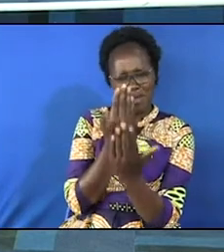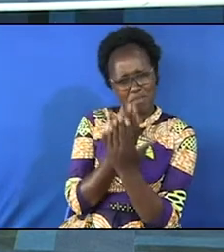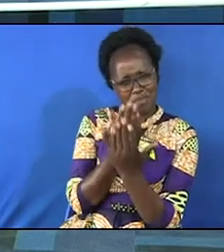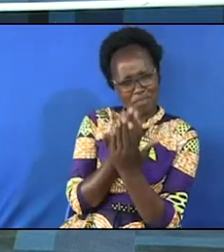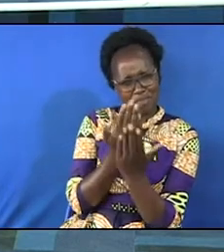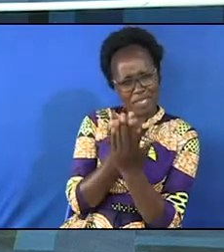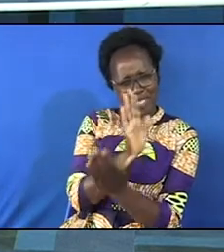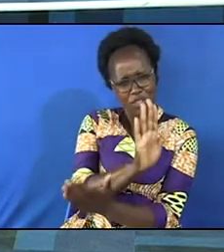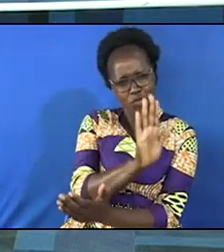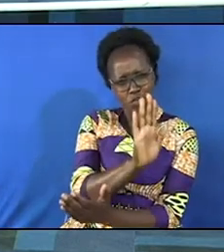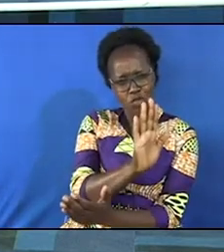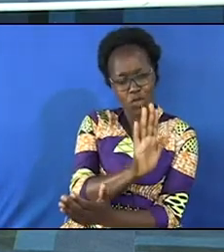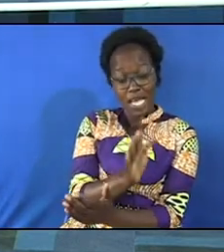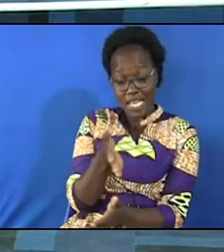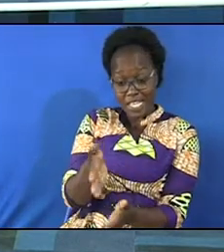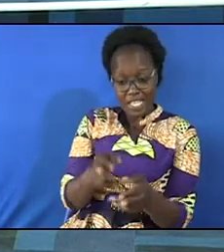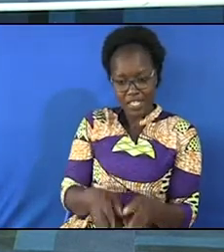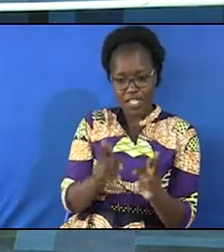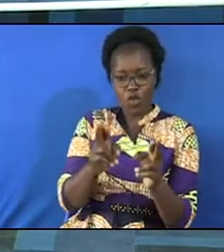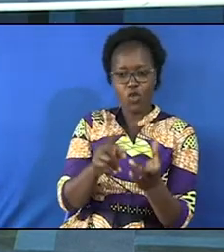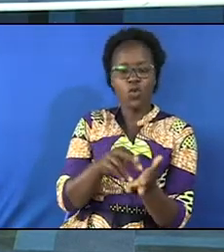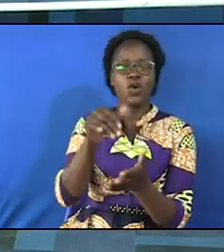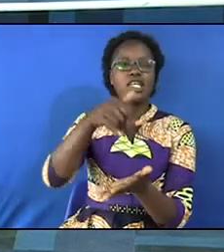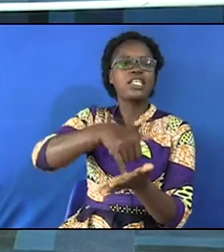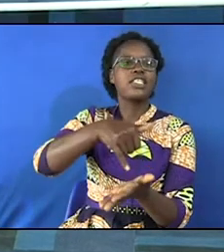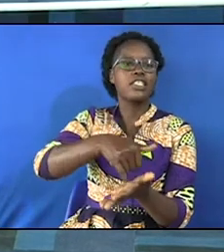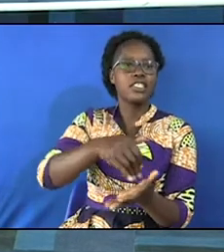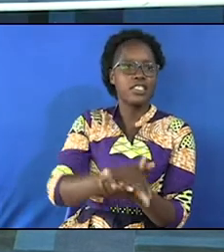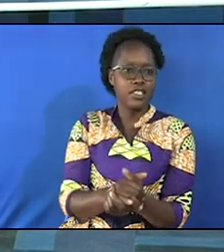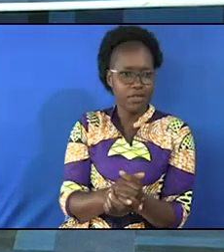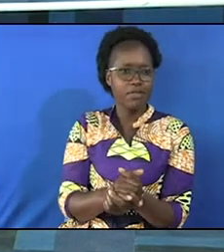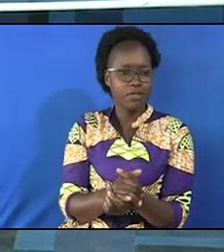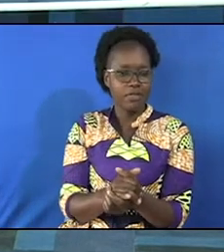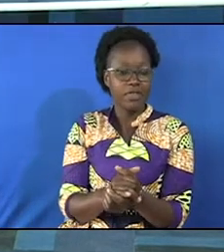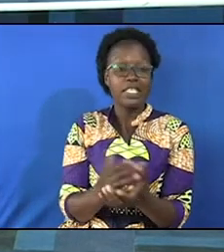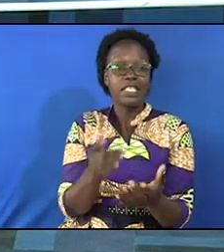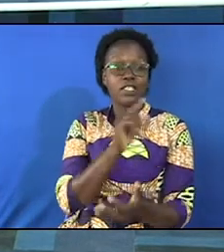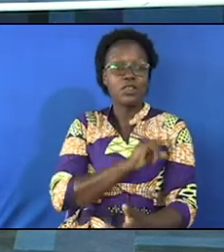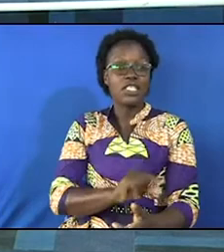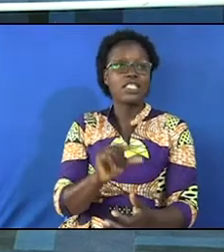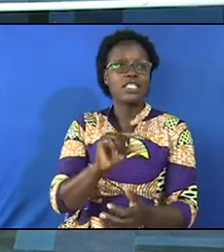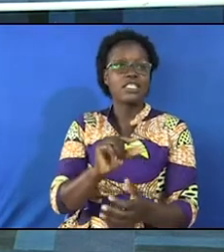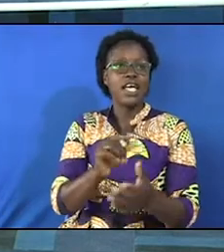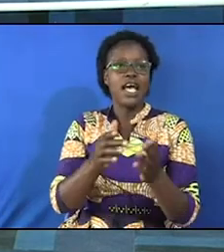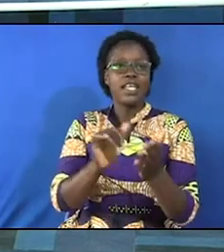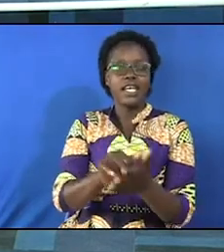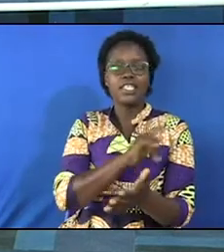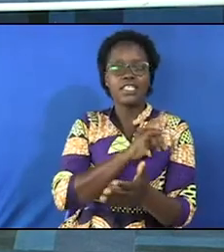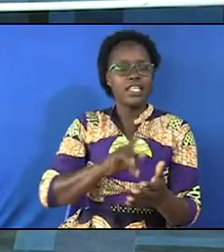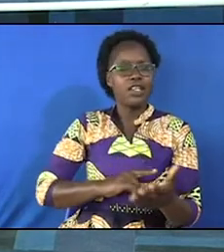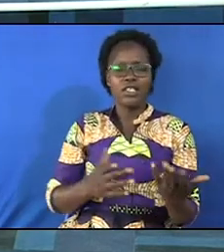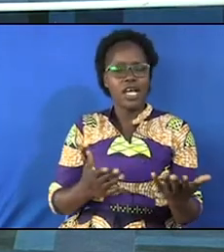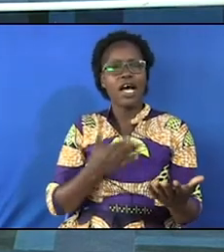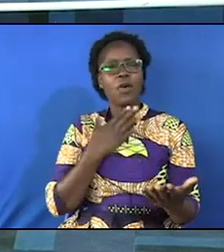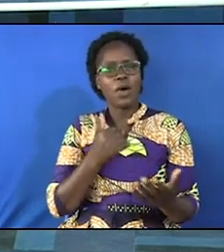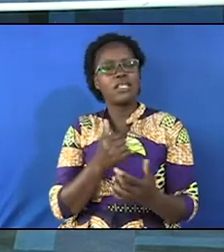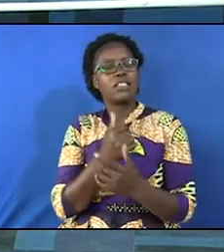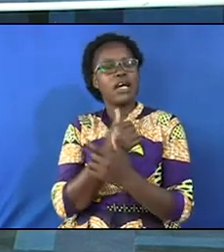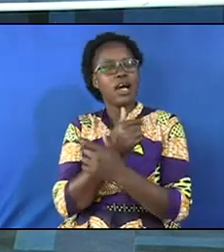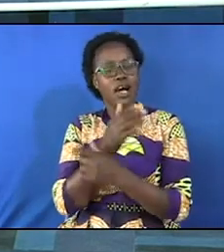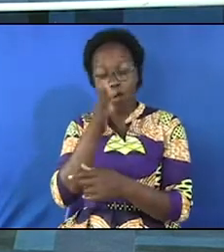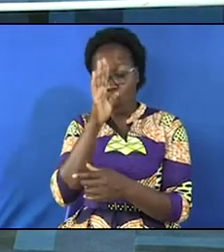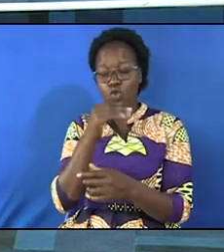with you here is the road walk in it see that is the grace that I want I want a God who is gracious